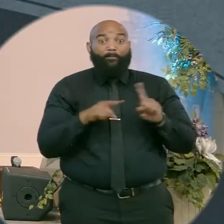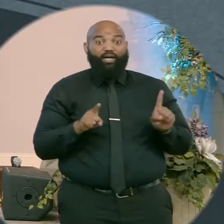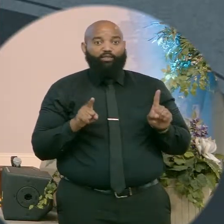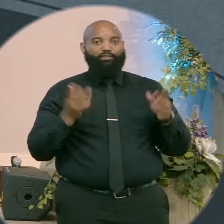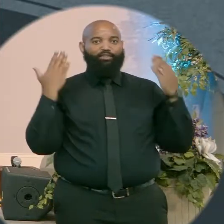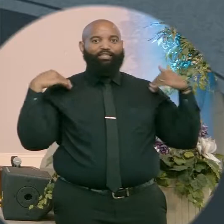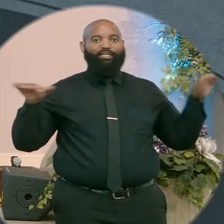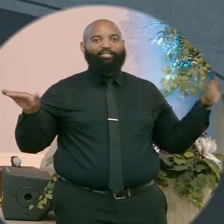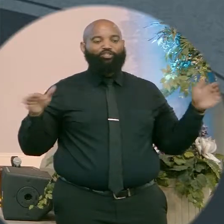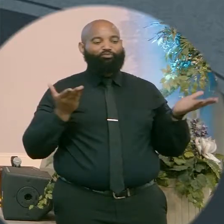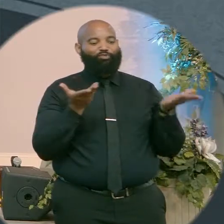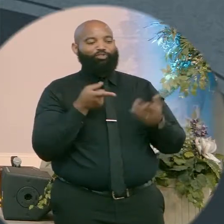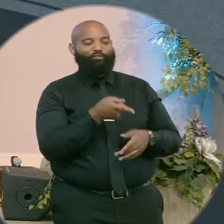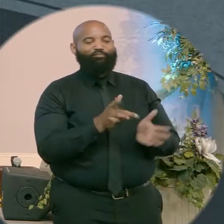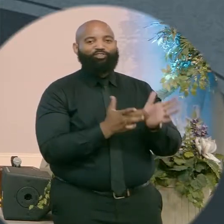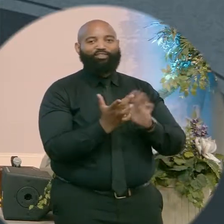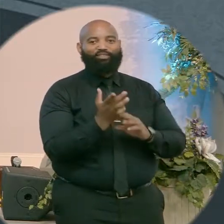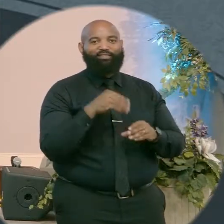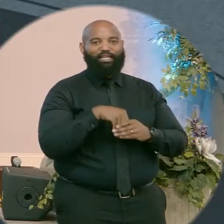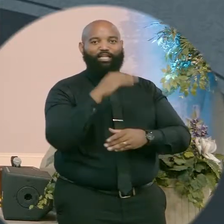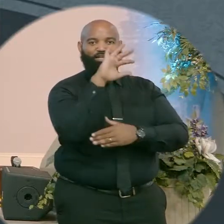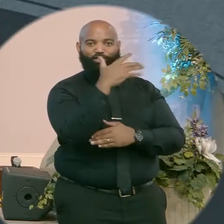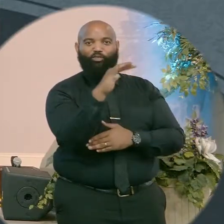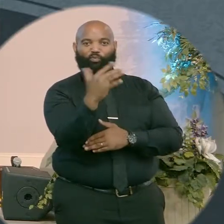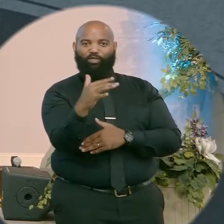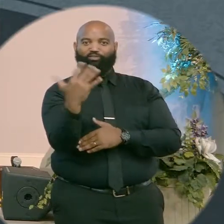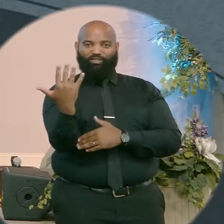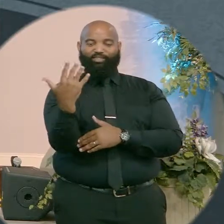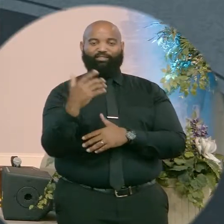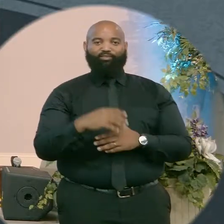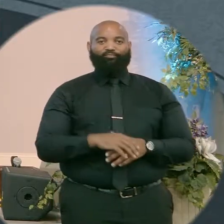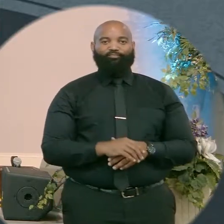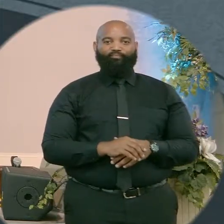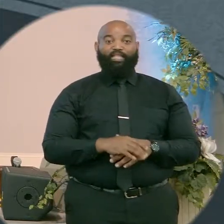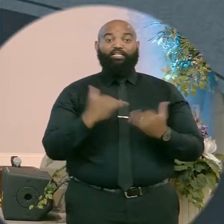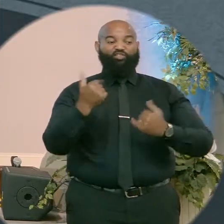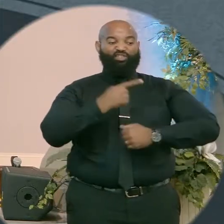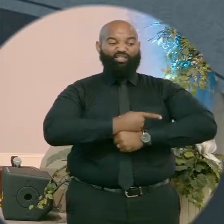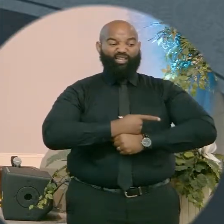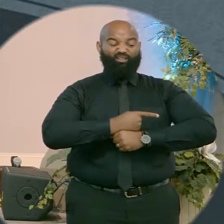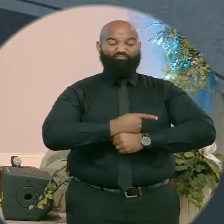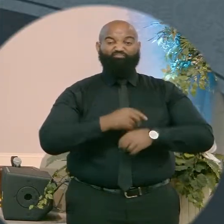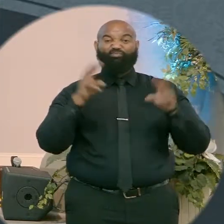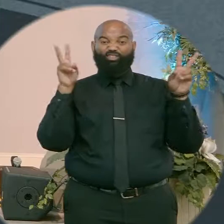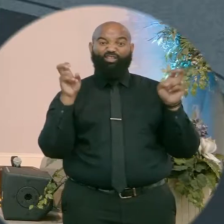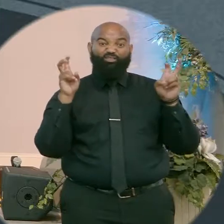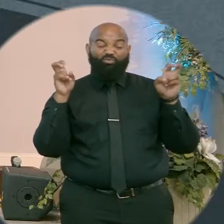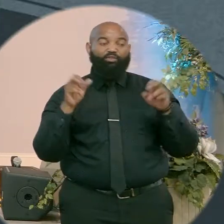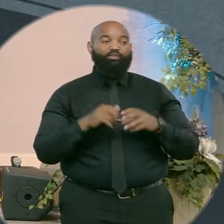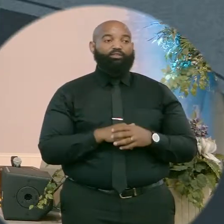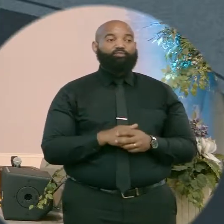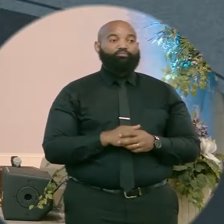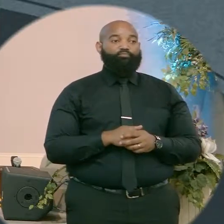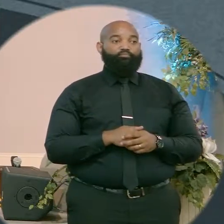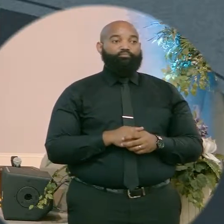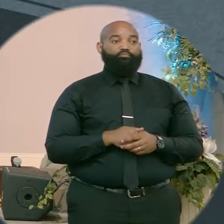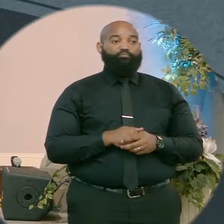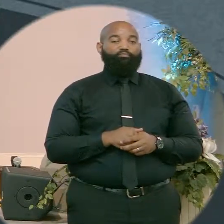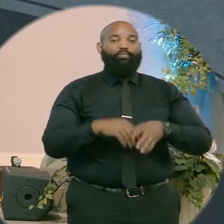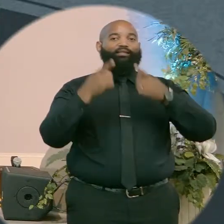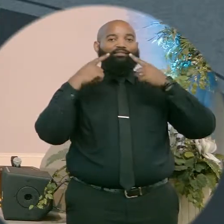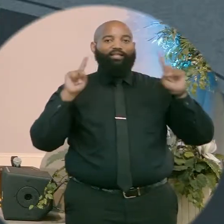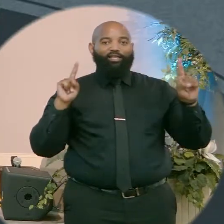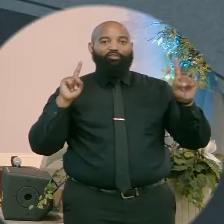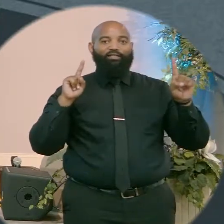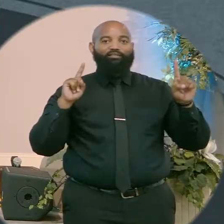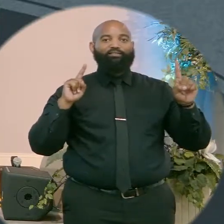to him. As you're taking your seat today, I'm going to talk to you about the declaration of